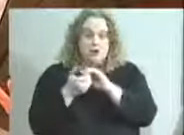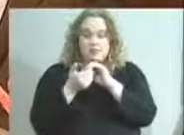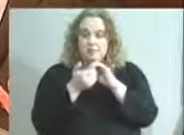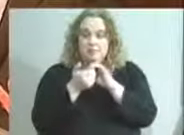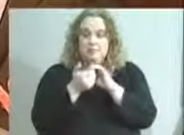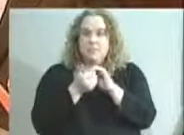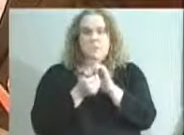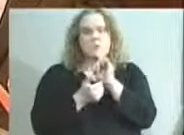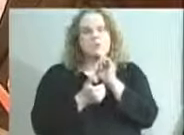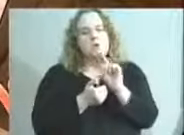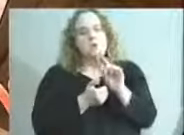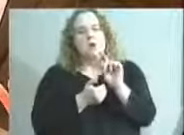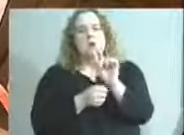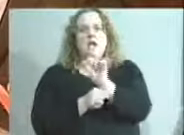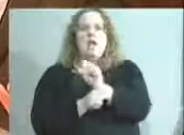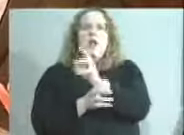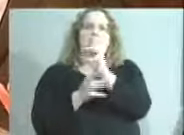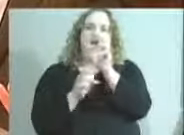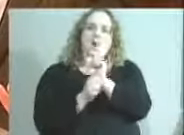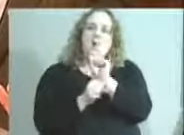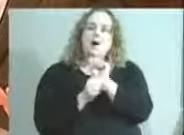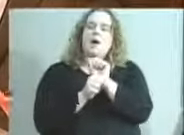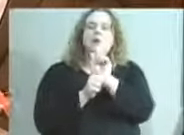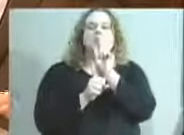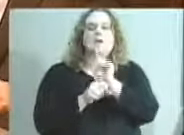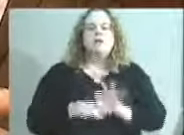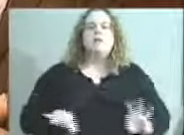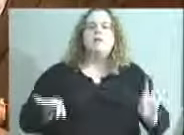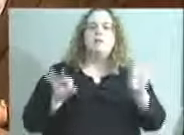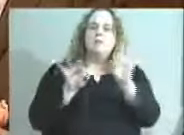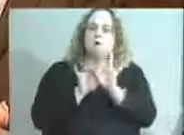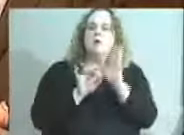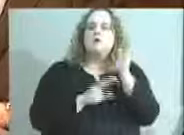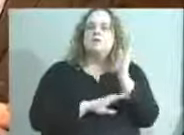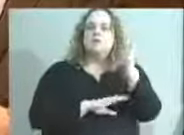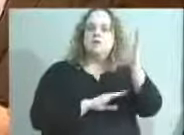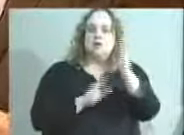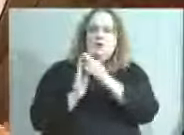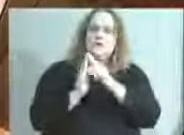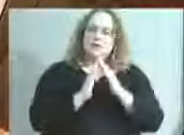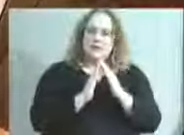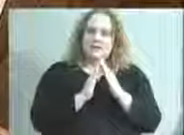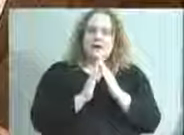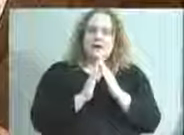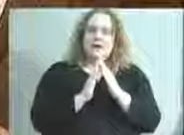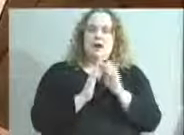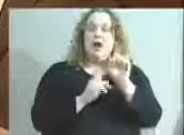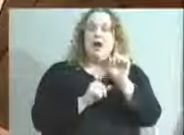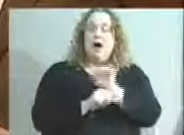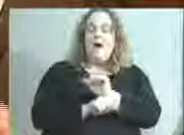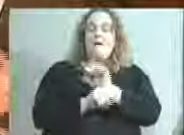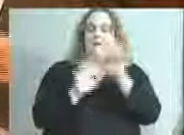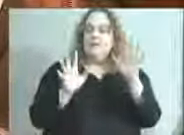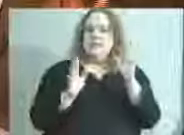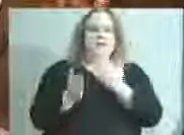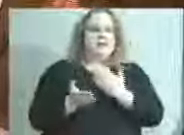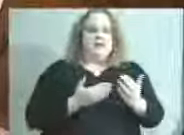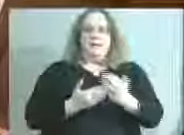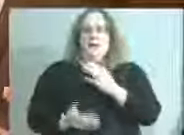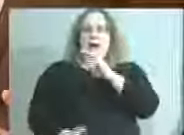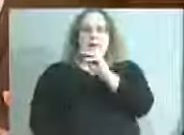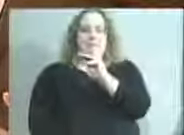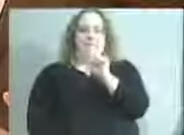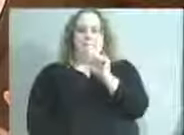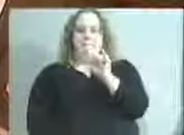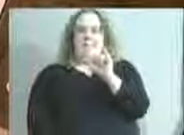on because it is so important to our city and the future of our city. And, obviously, I know that whomever the mayor is does not control